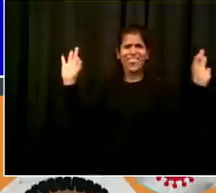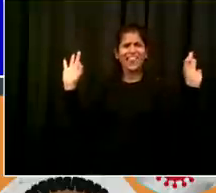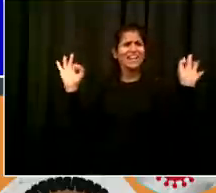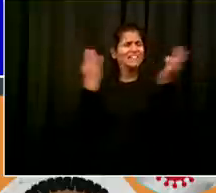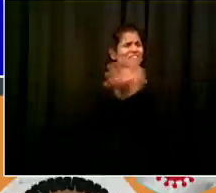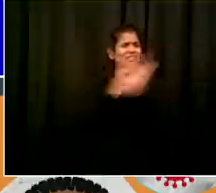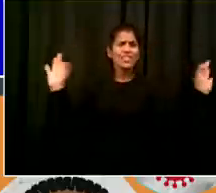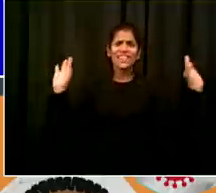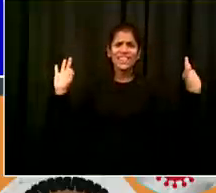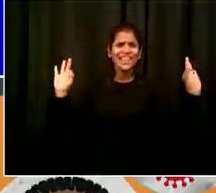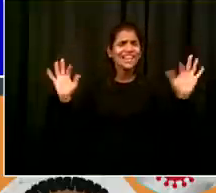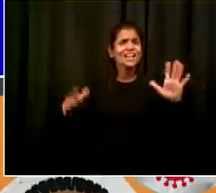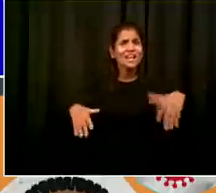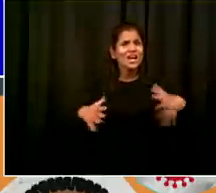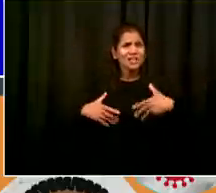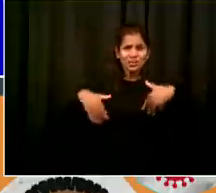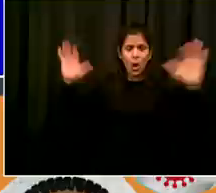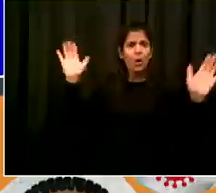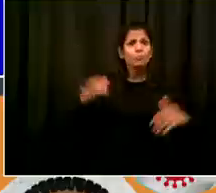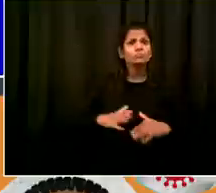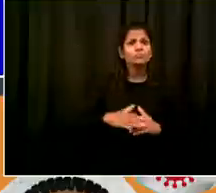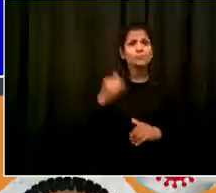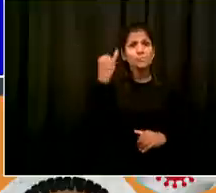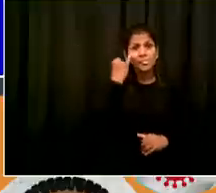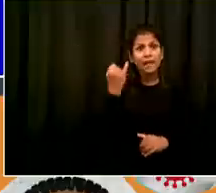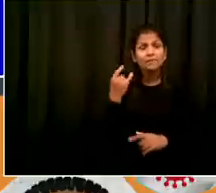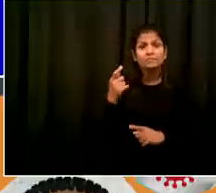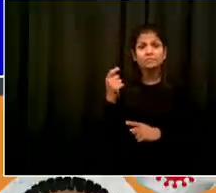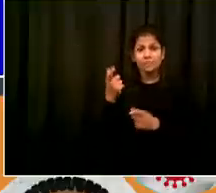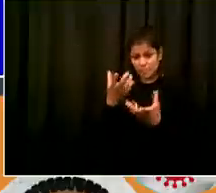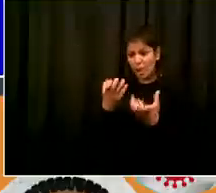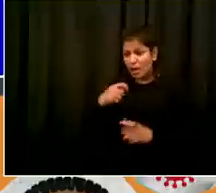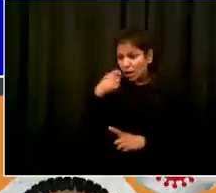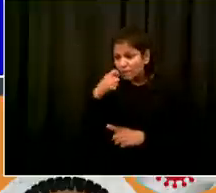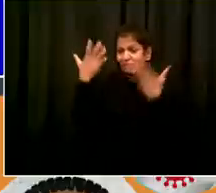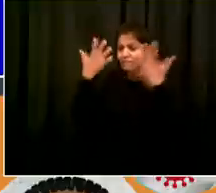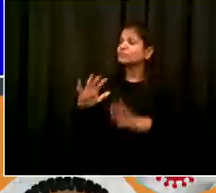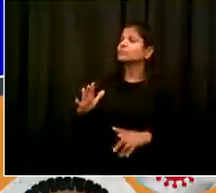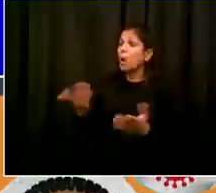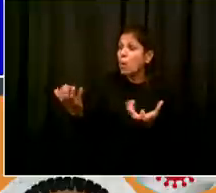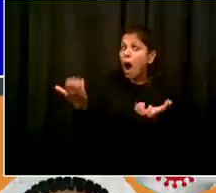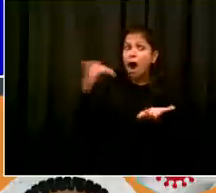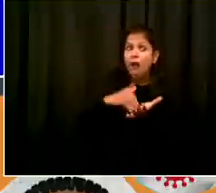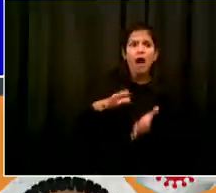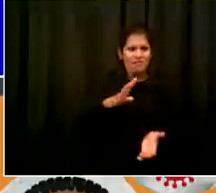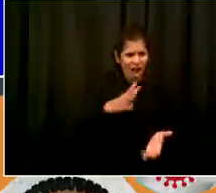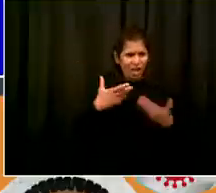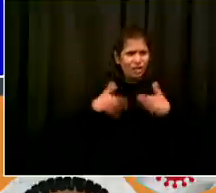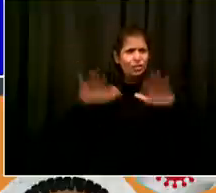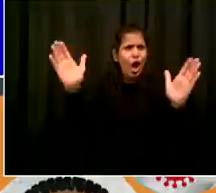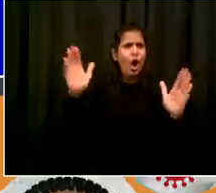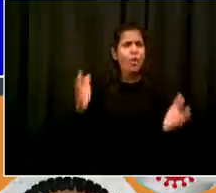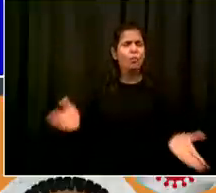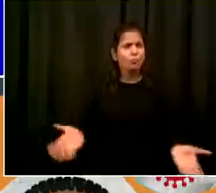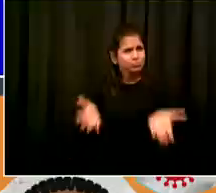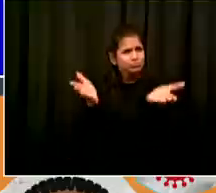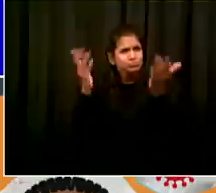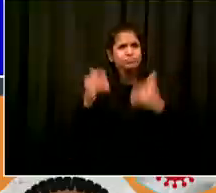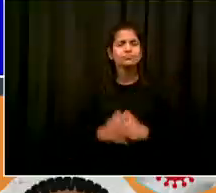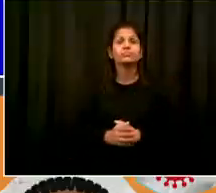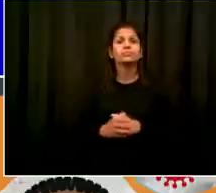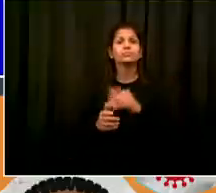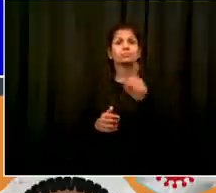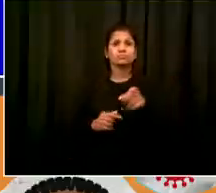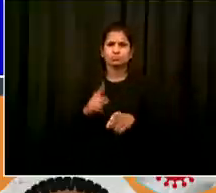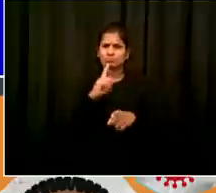have been tested anyone who hasn't it's a good time to get tested look we know that when people get tested it tells us what's really going on